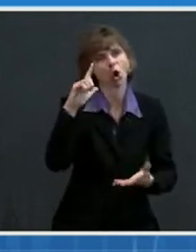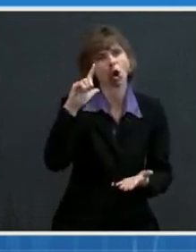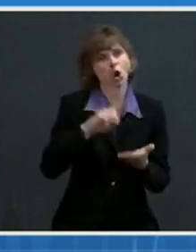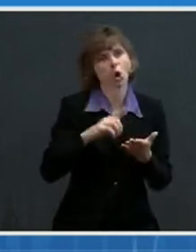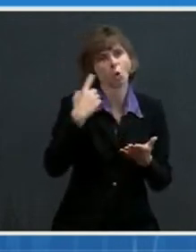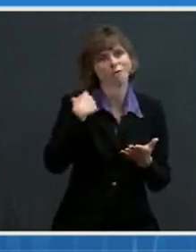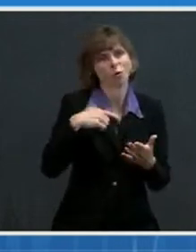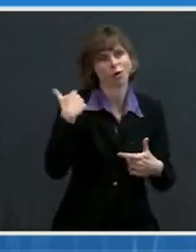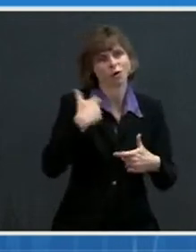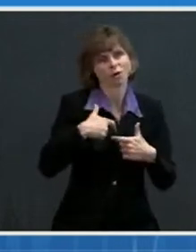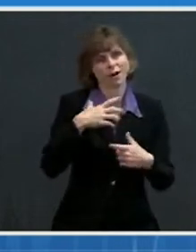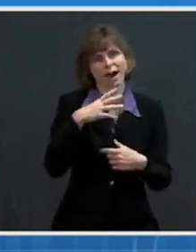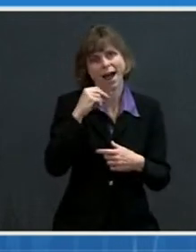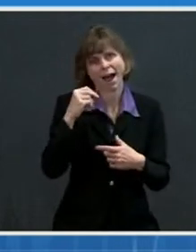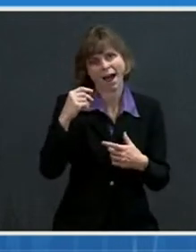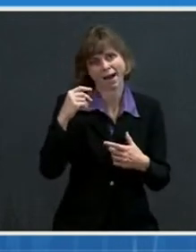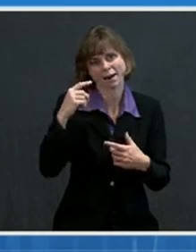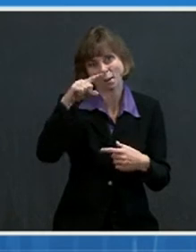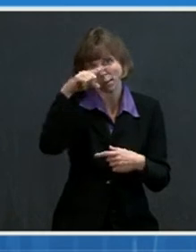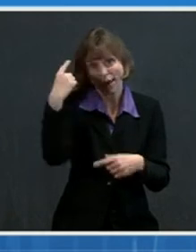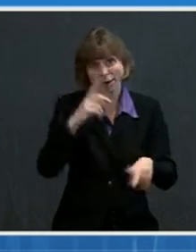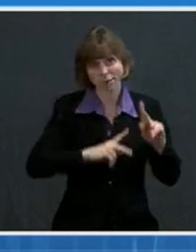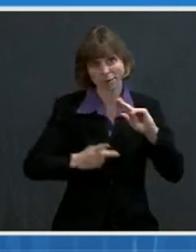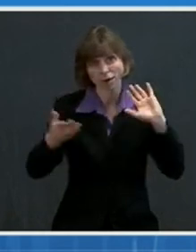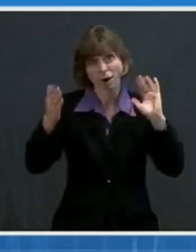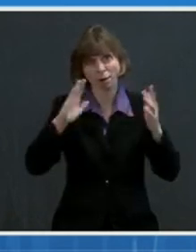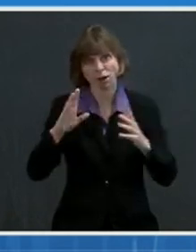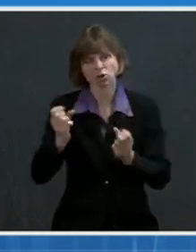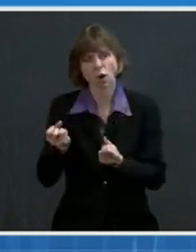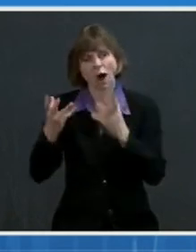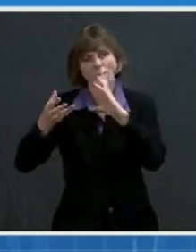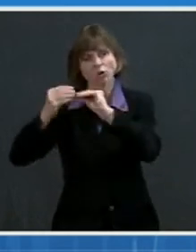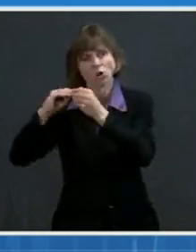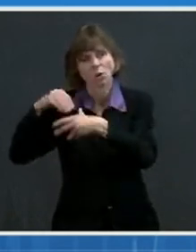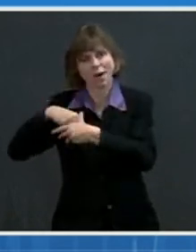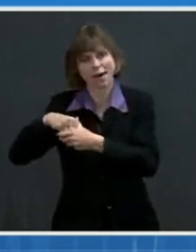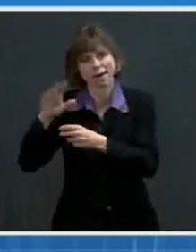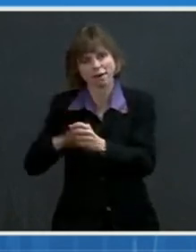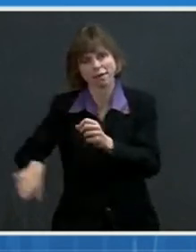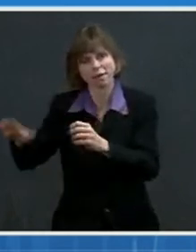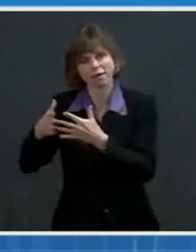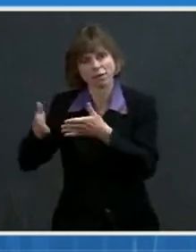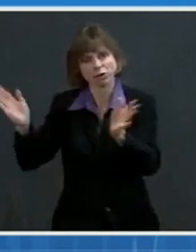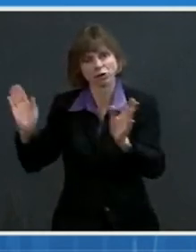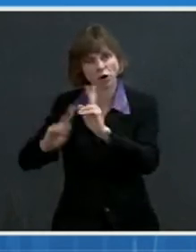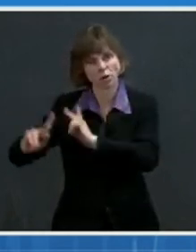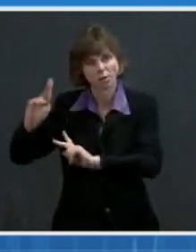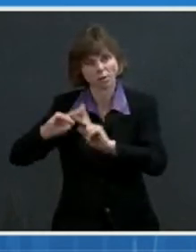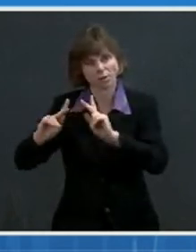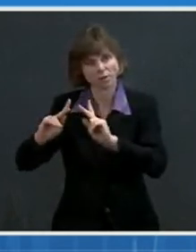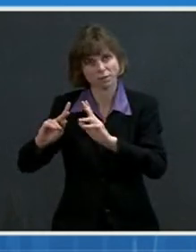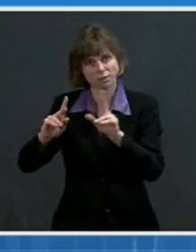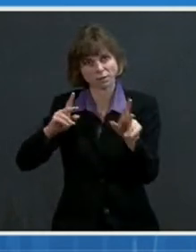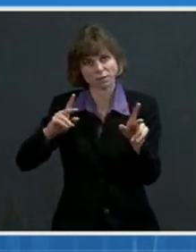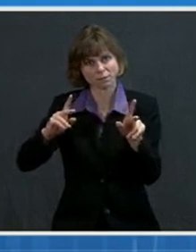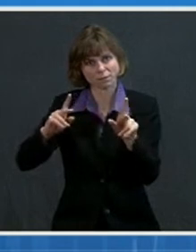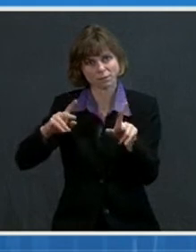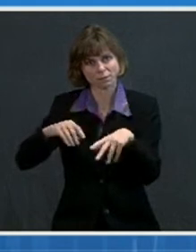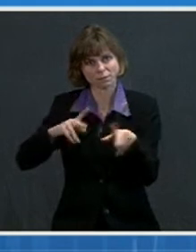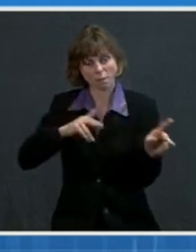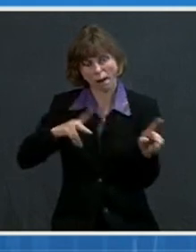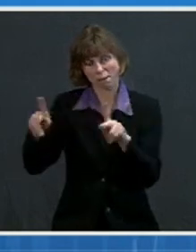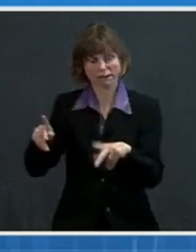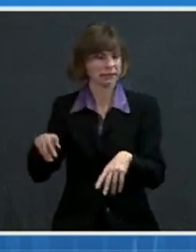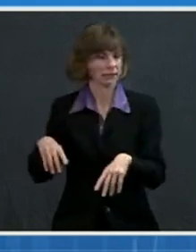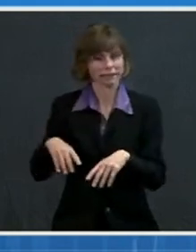Black individuals relative to their share of the general population. And the same is true for Asian individuals. But